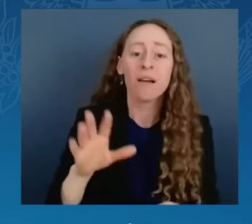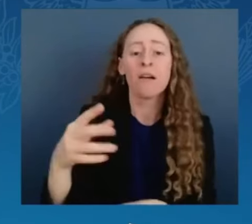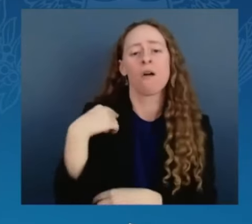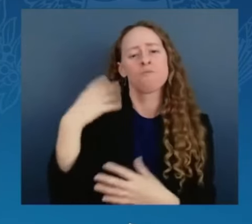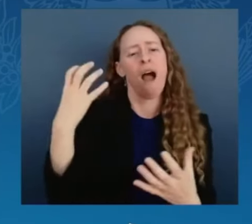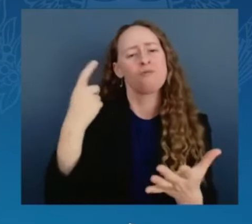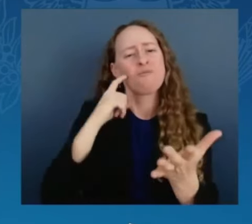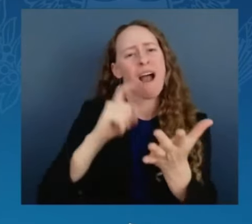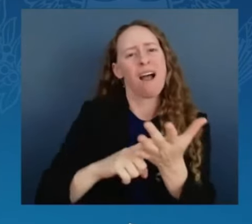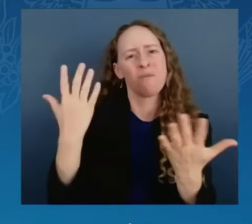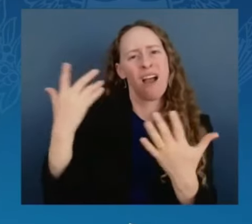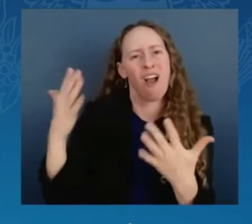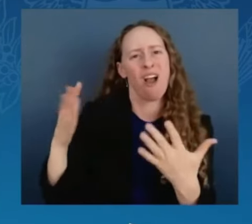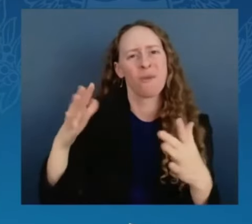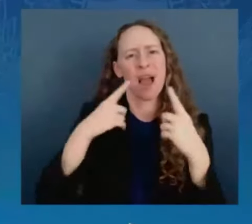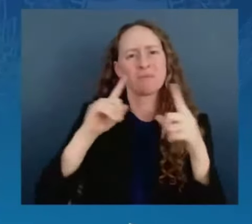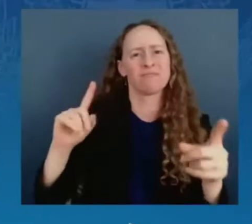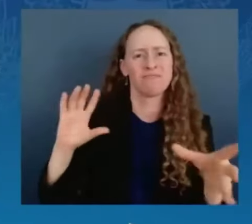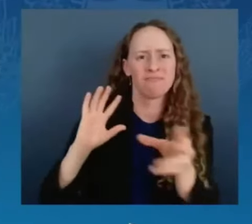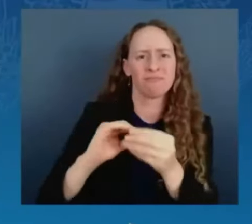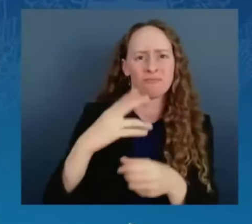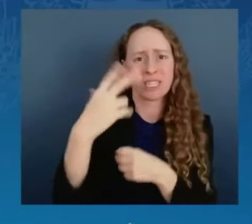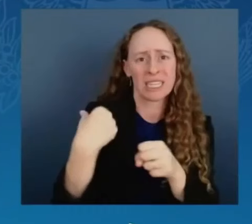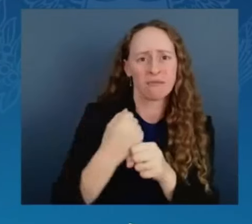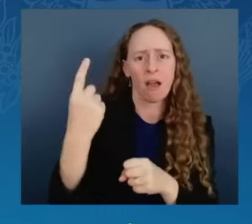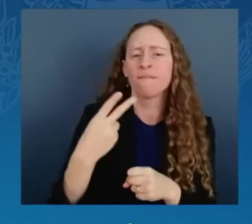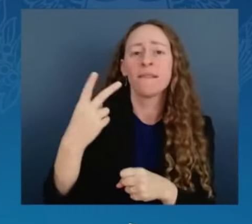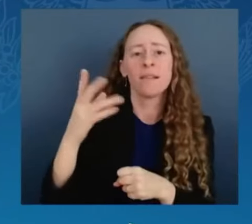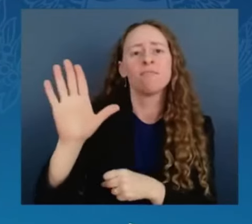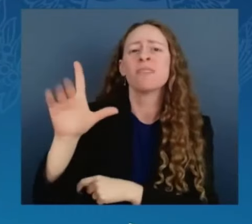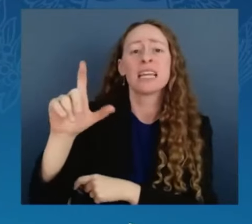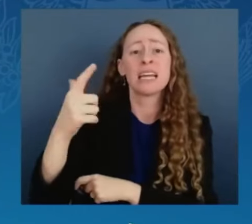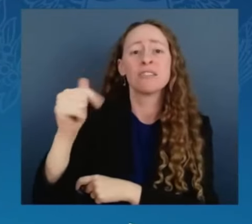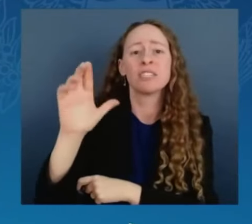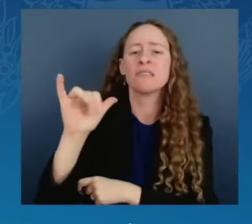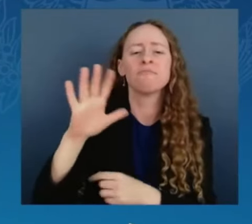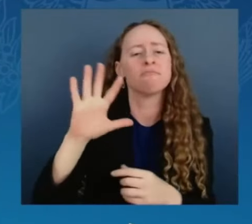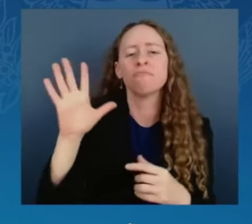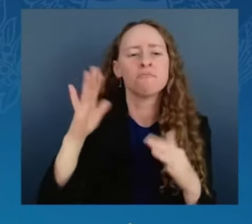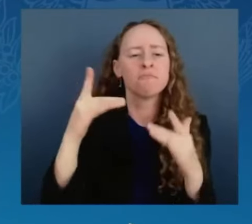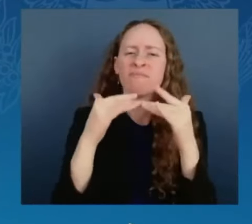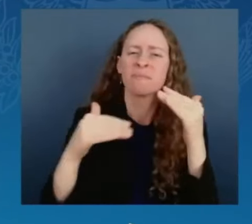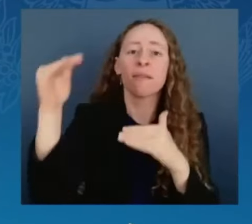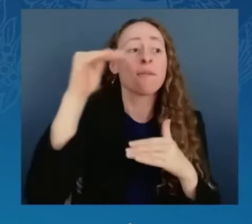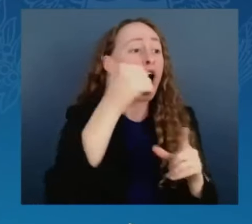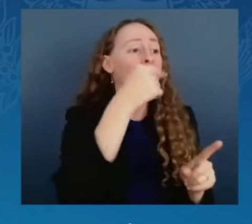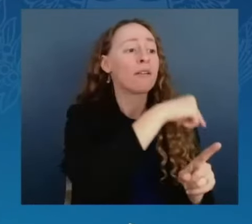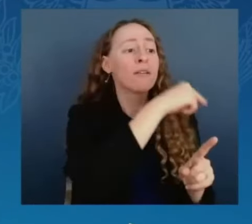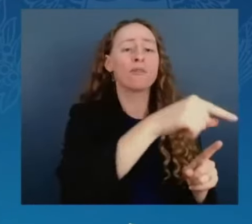unmatched in modern history. In one term, he has already. Yes, you may clap.